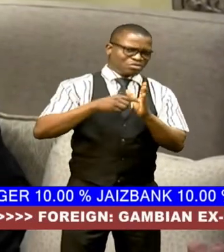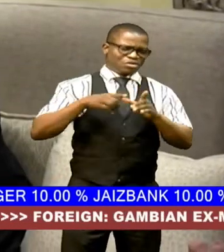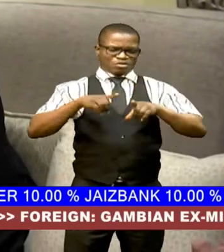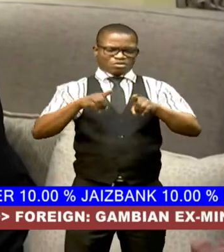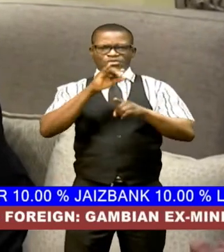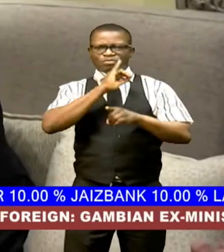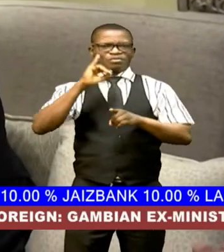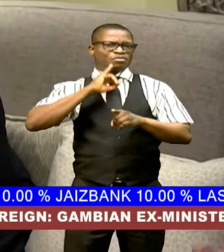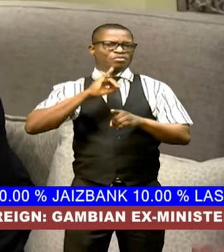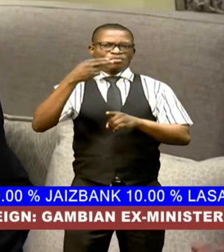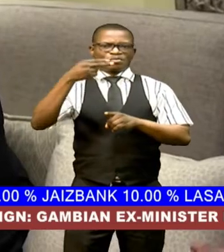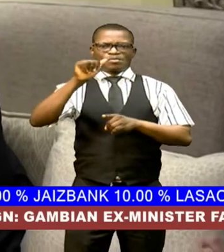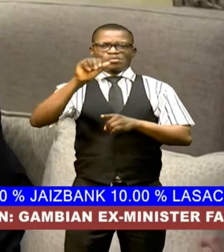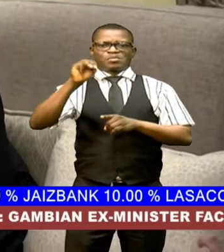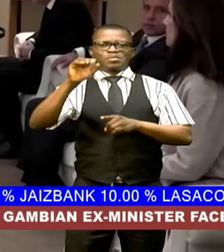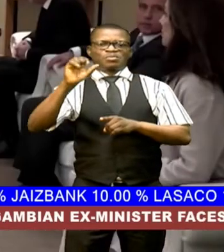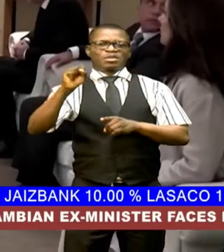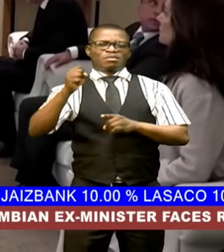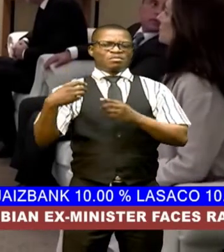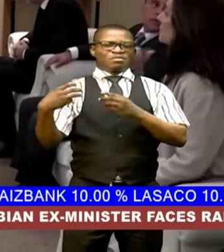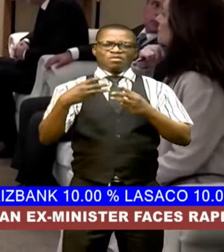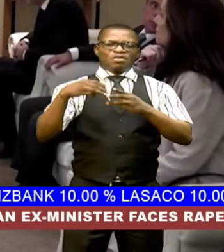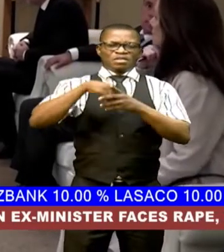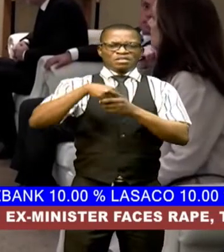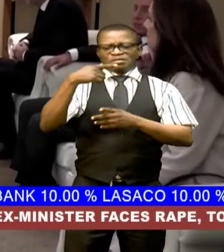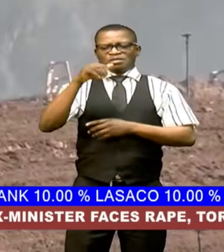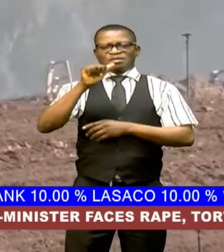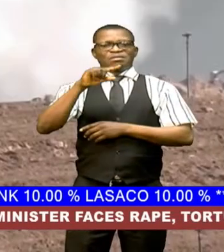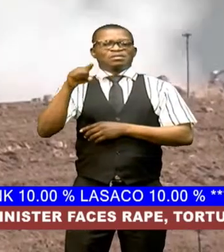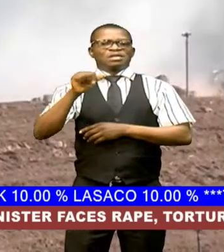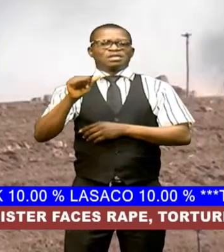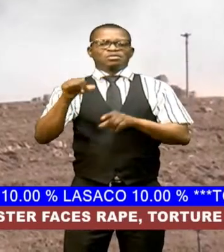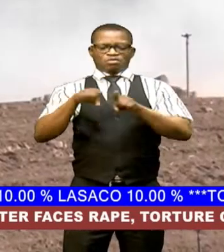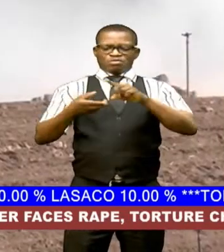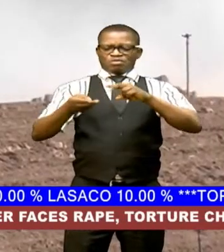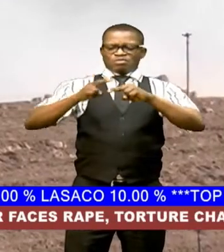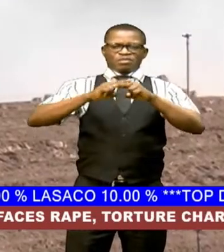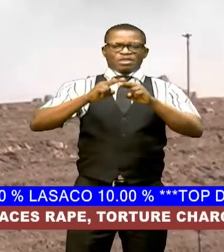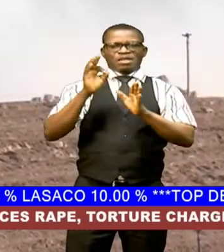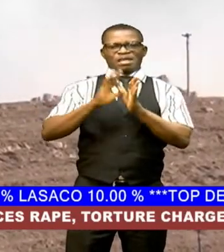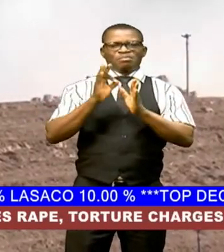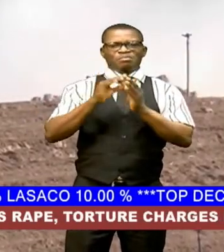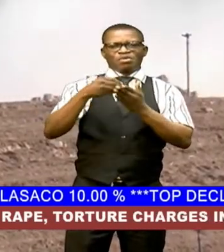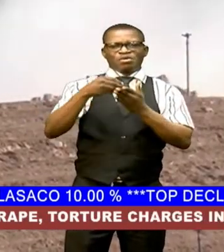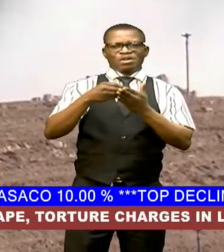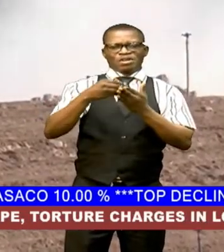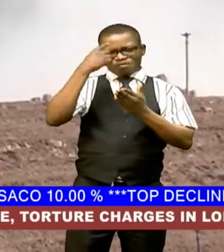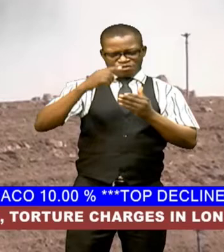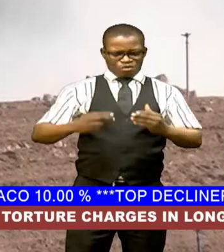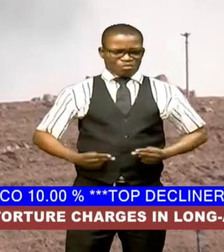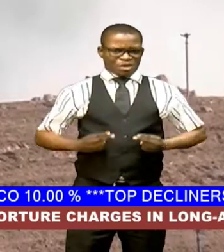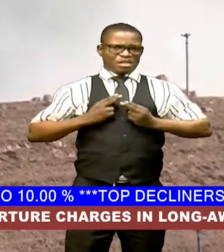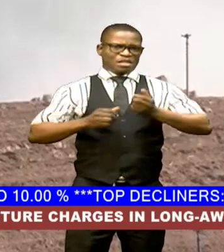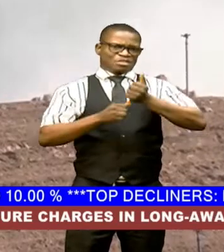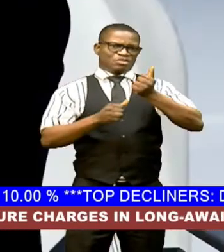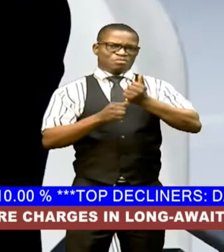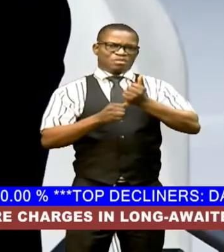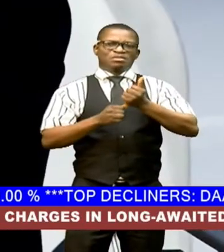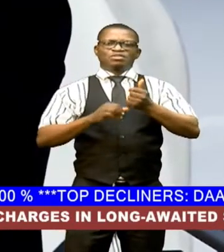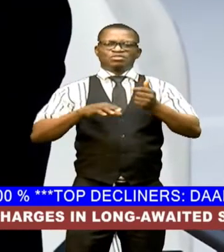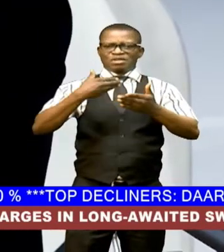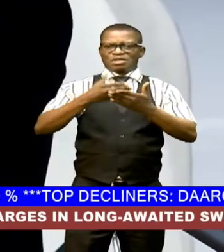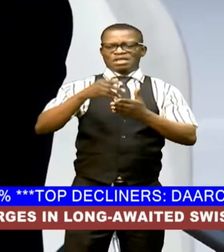israeli hamas war in gaza and significantly increase the amount of humanitarian aid reaching famished